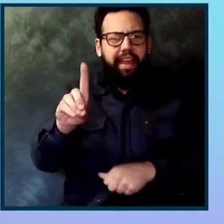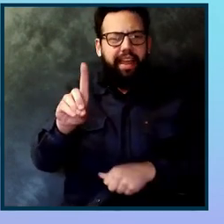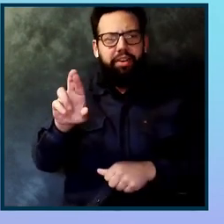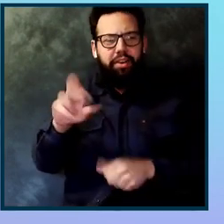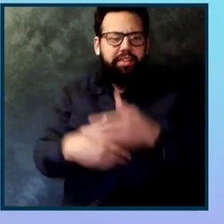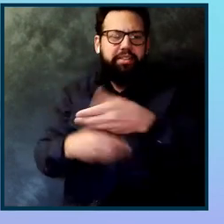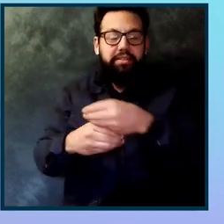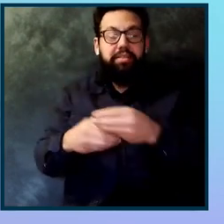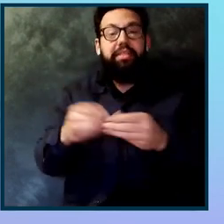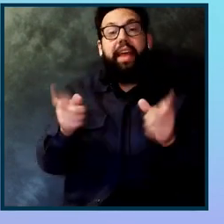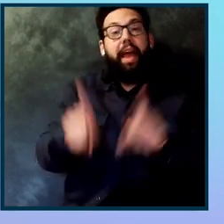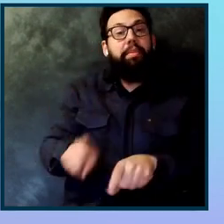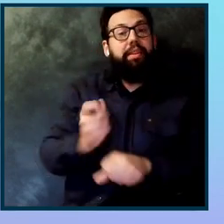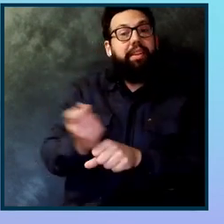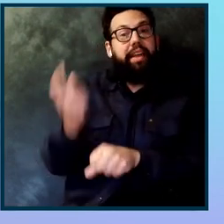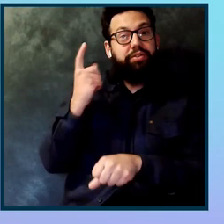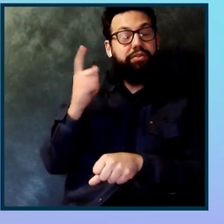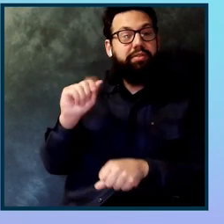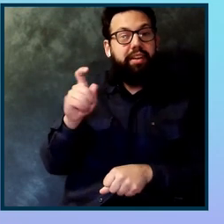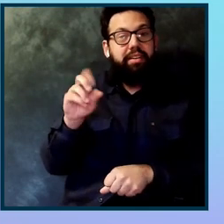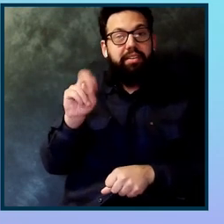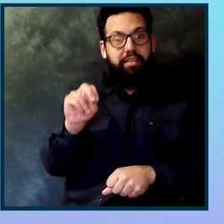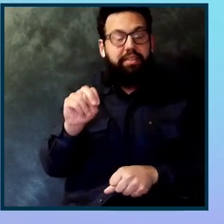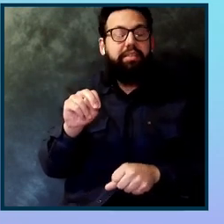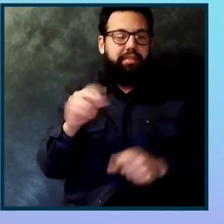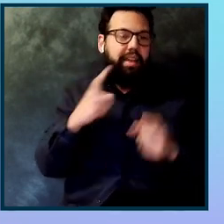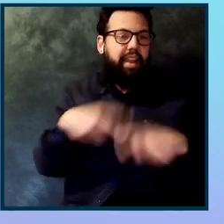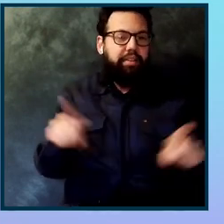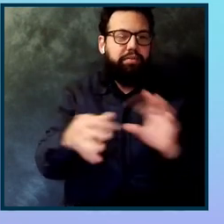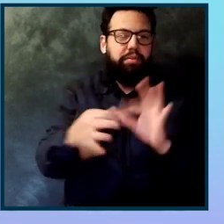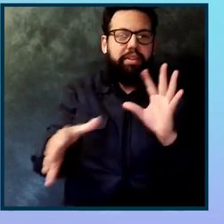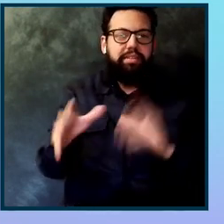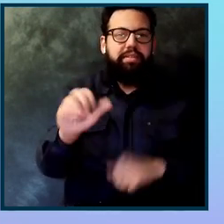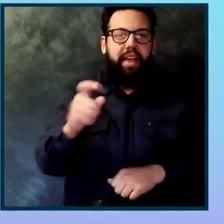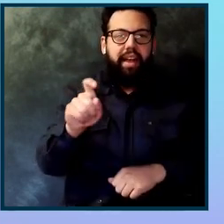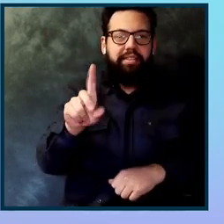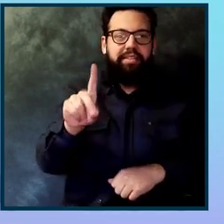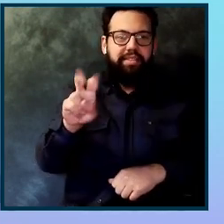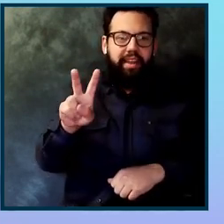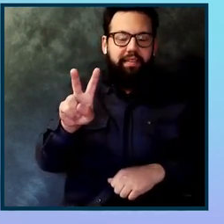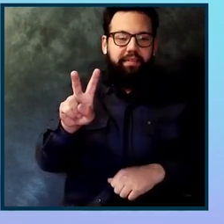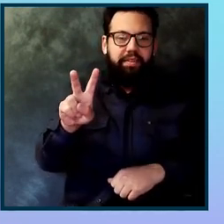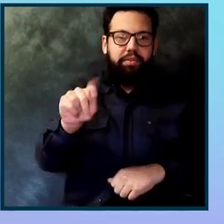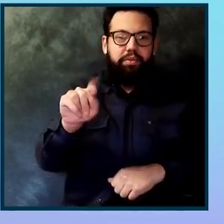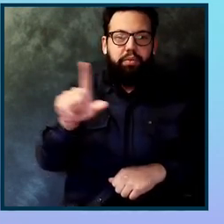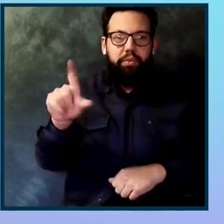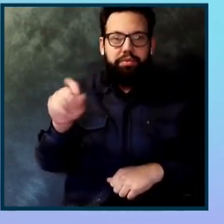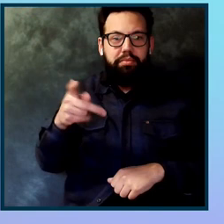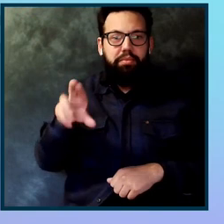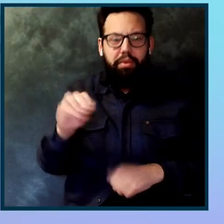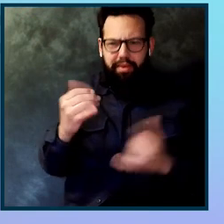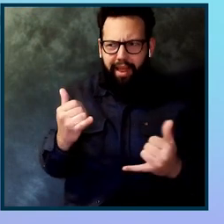last year at AxeCon, we announced the release of Axe DevTools Pro. And today we have thousands of users using it every day, achieving an